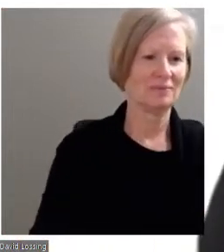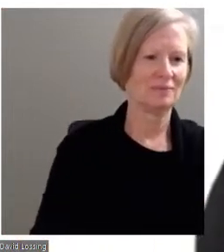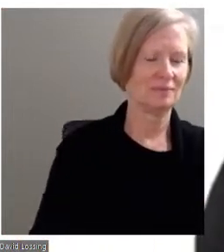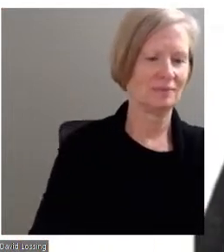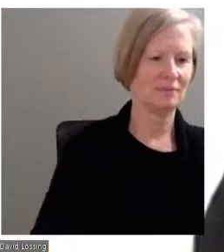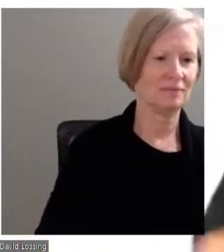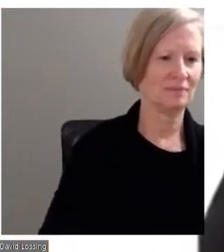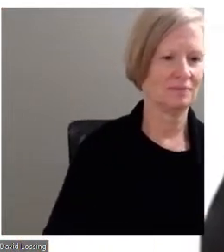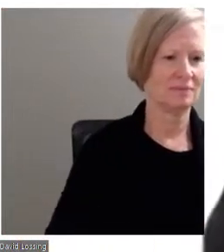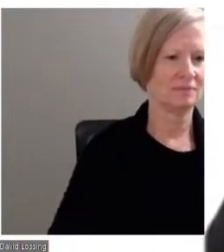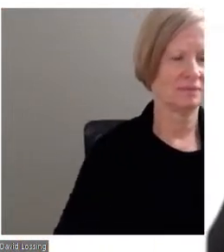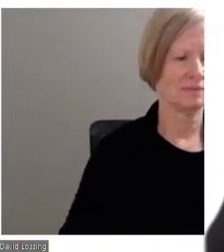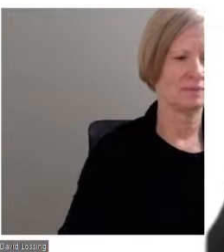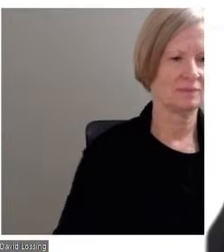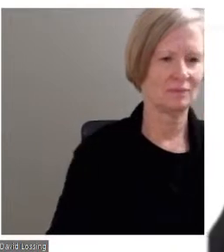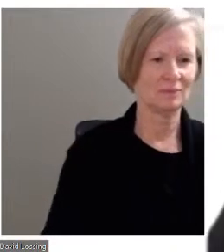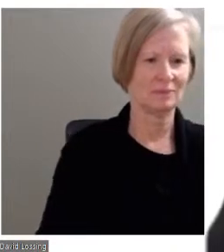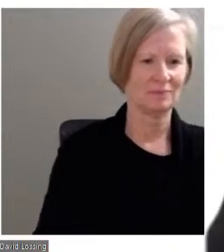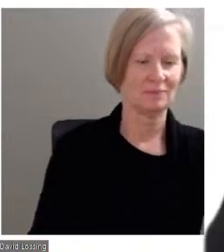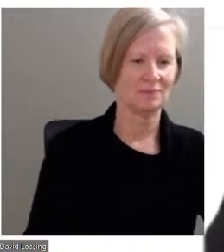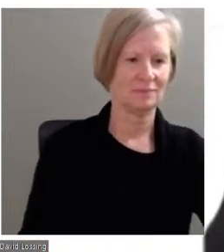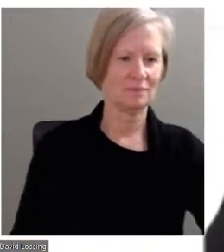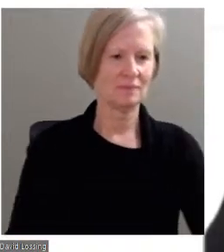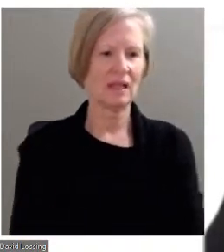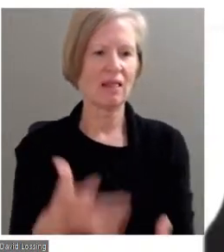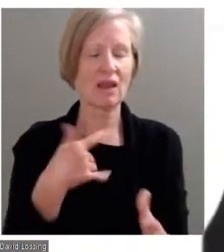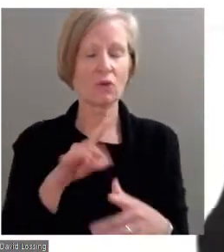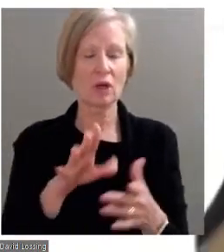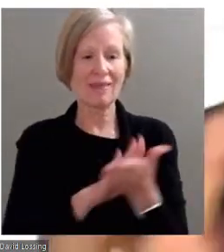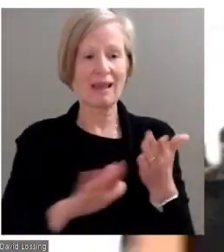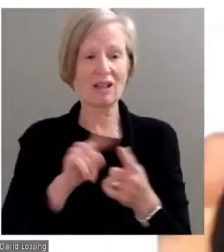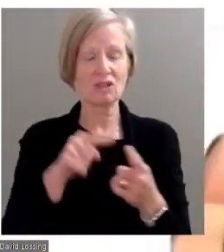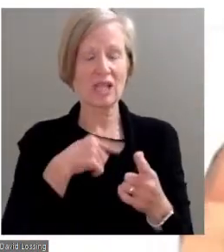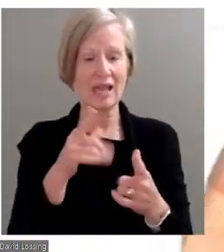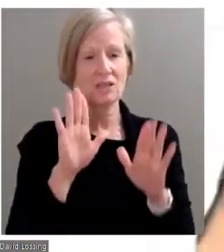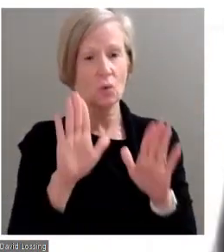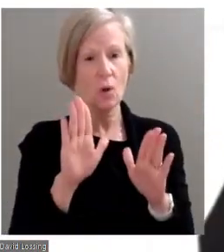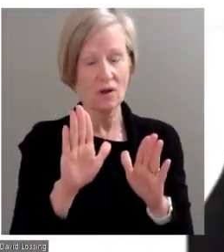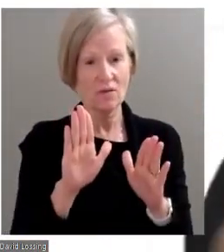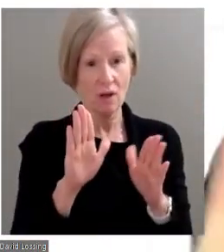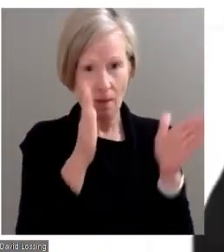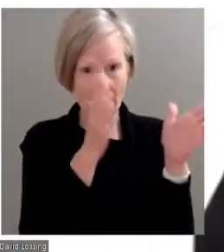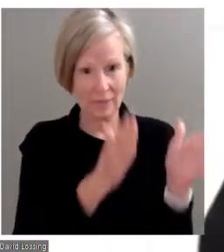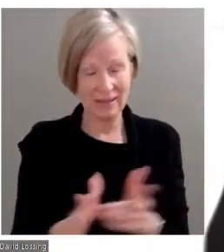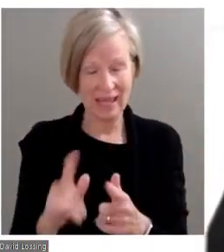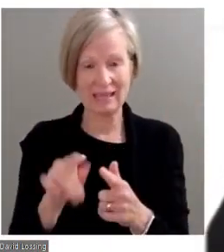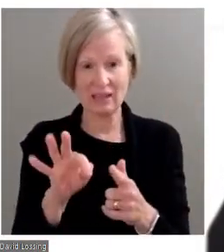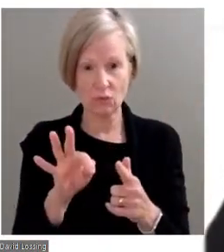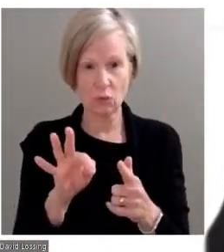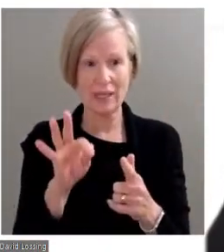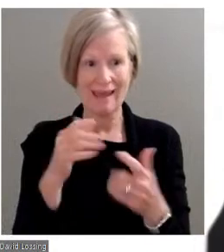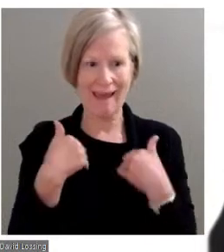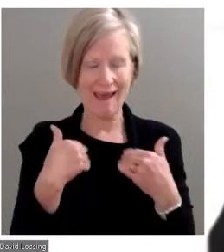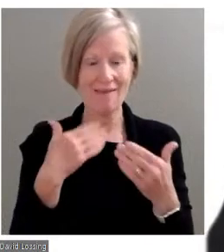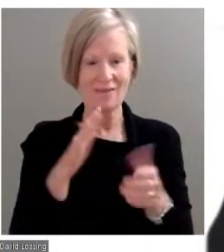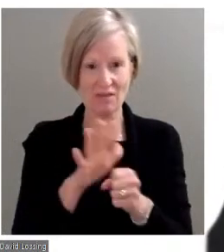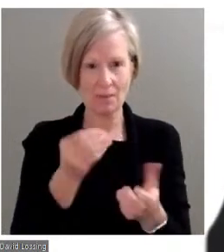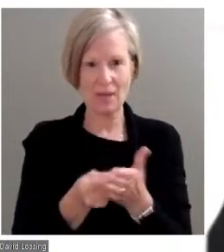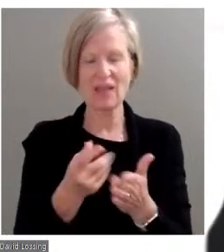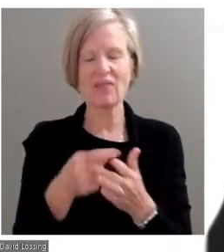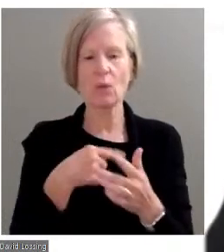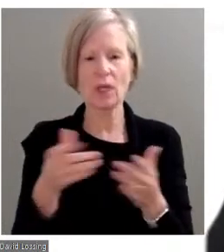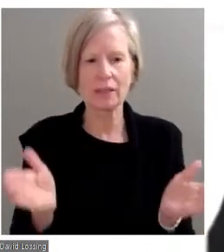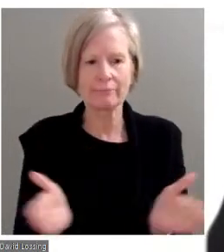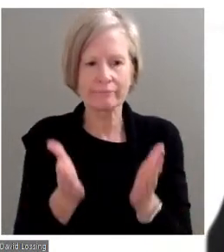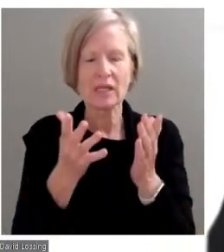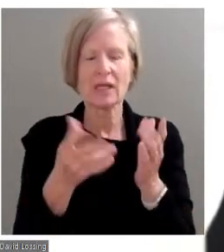excellent strategic plan that will, if funded correctly, will help drive those end results so we can drive up the number